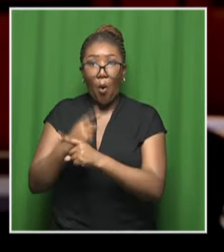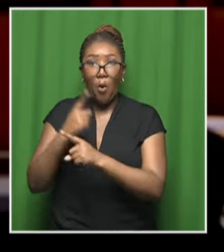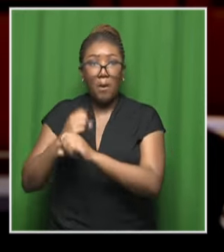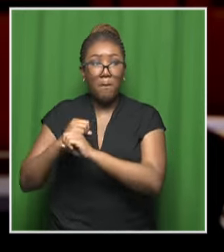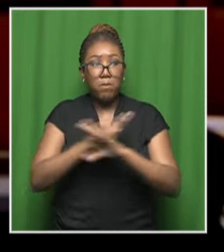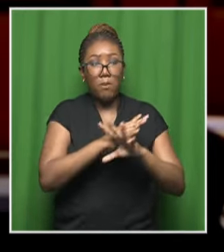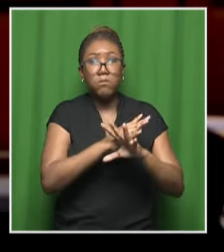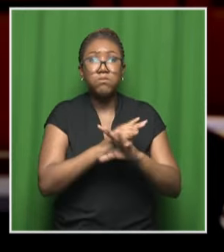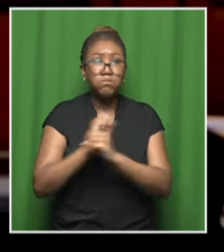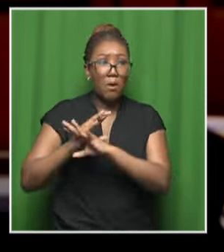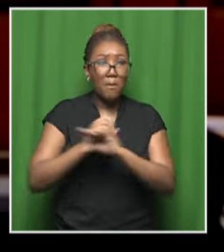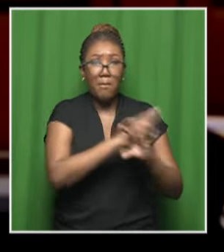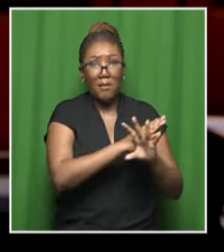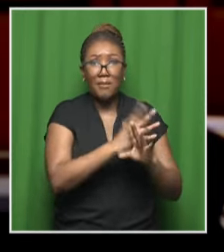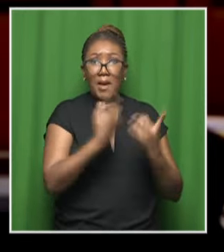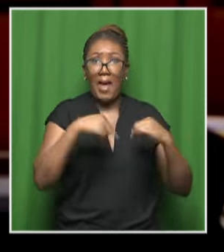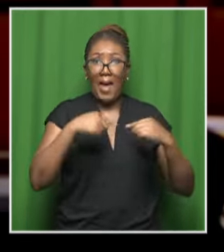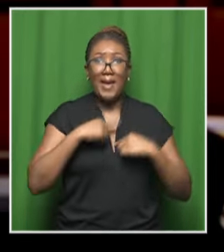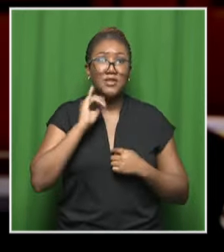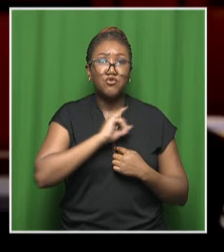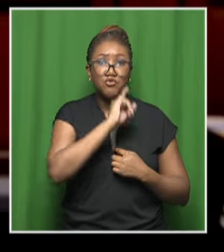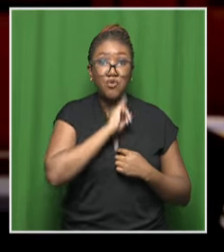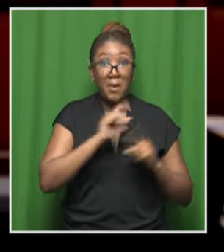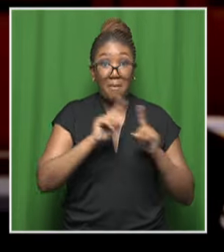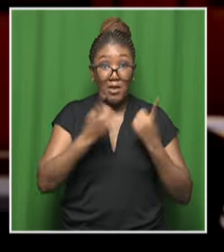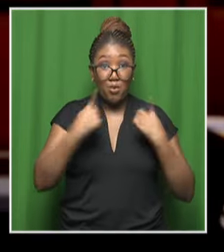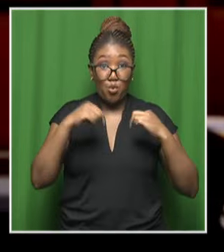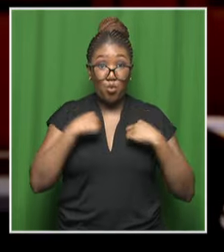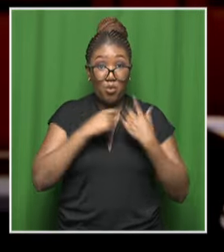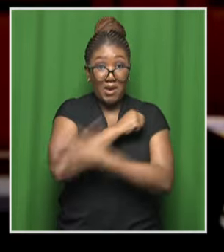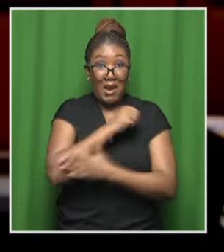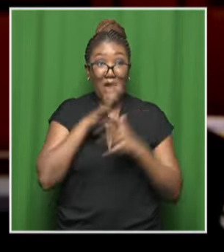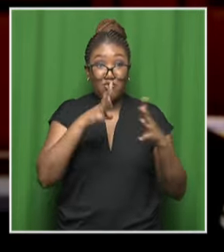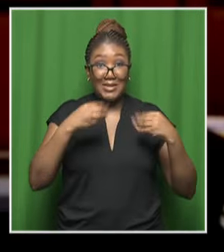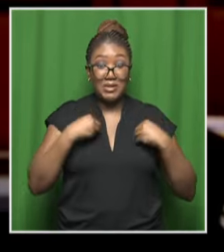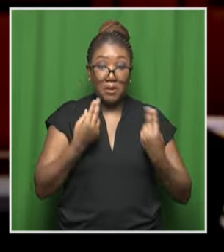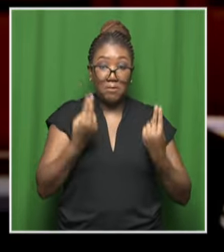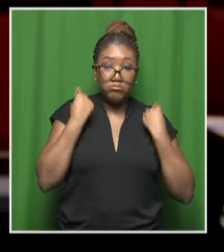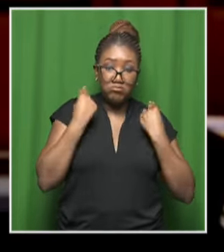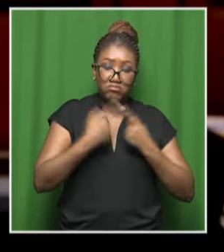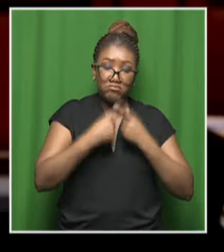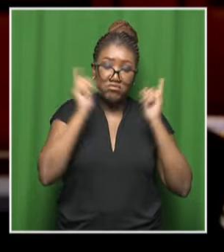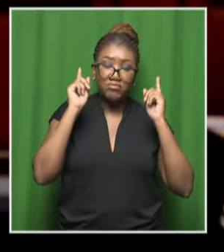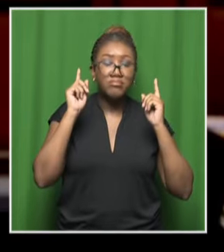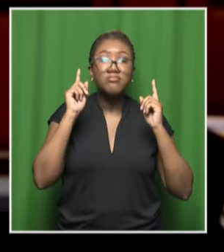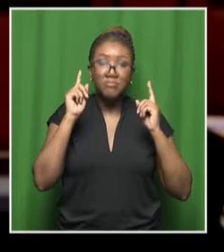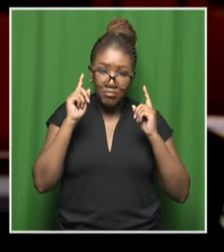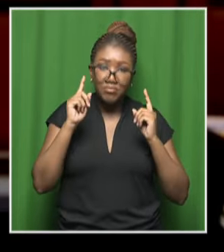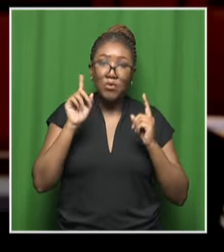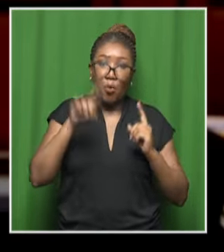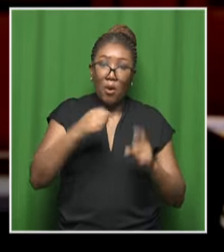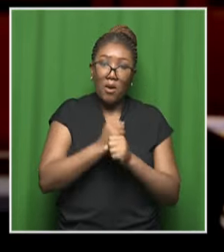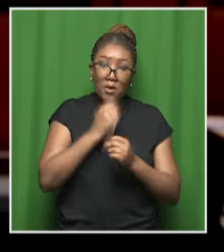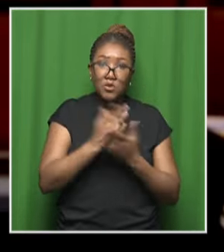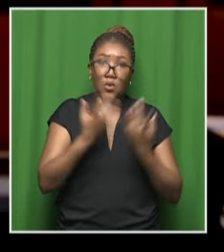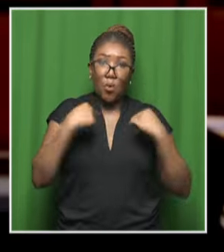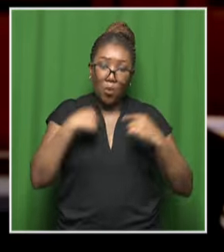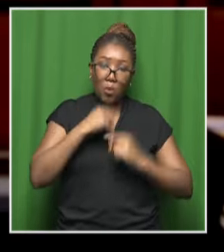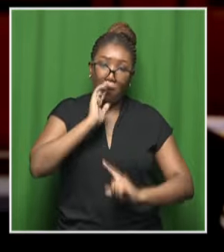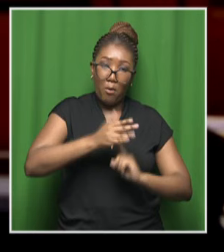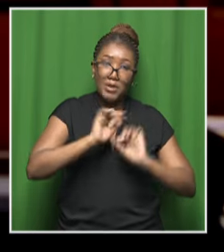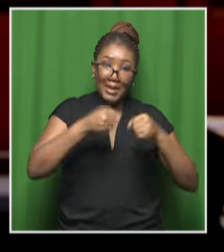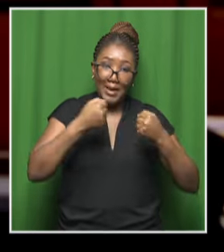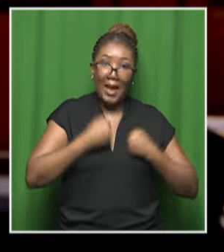day attacking us. No country can accept the wanton rocketing of its cities. We can't accept it either.